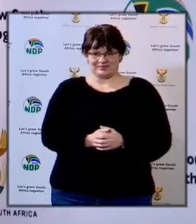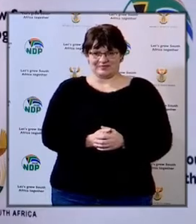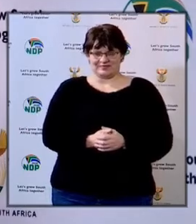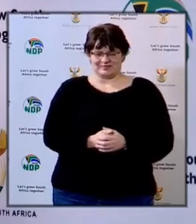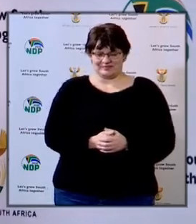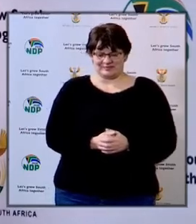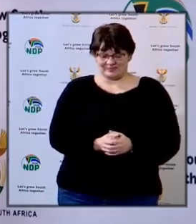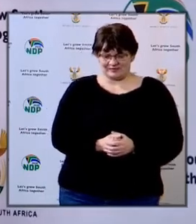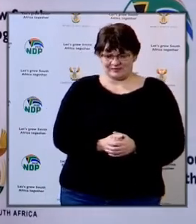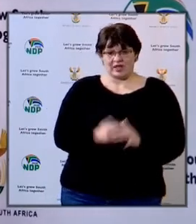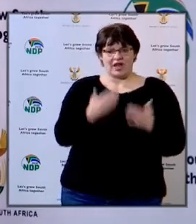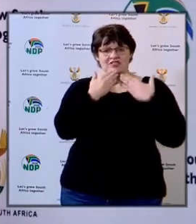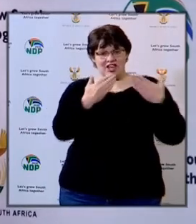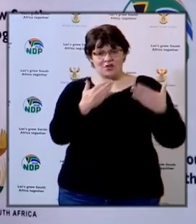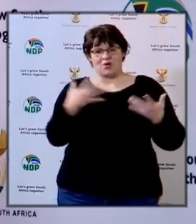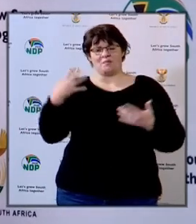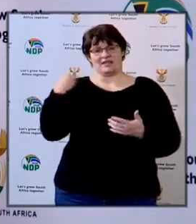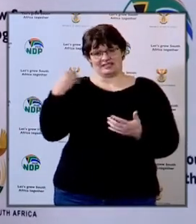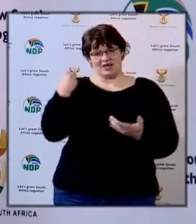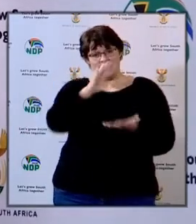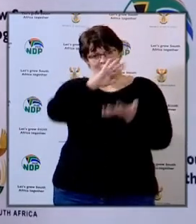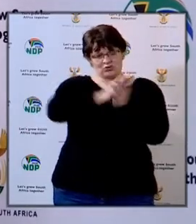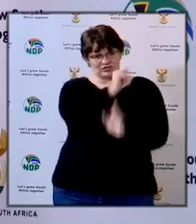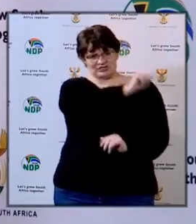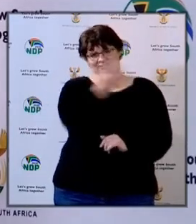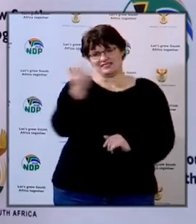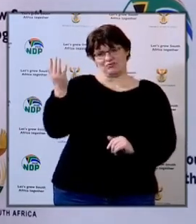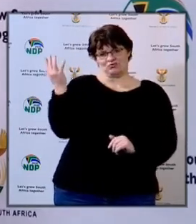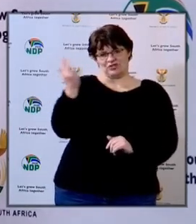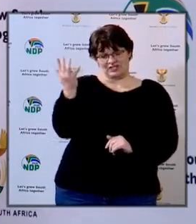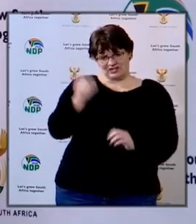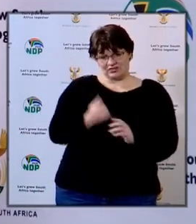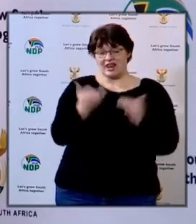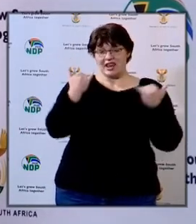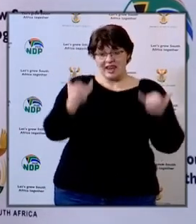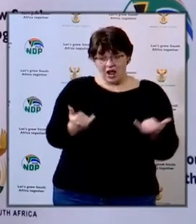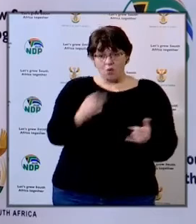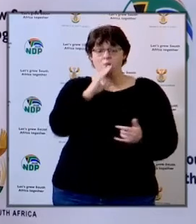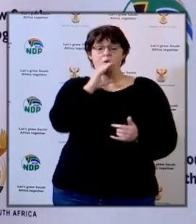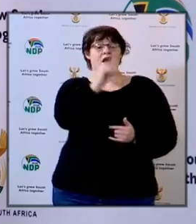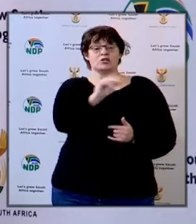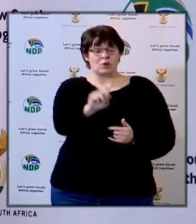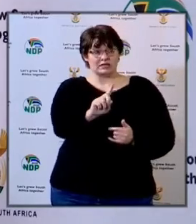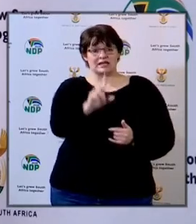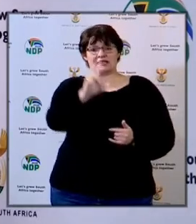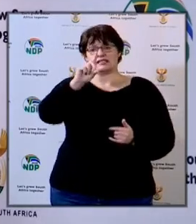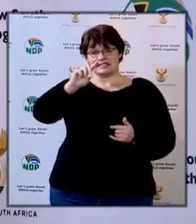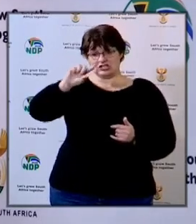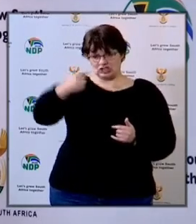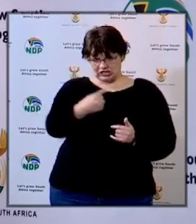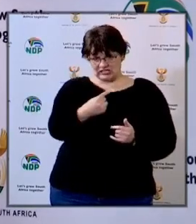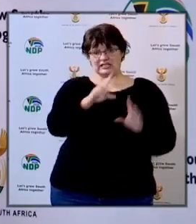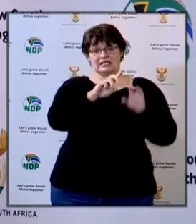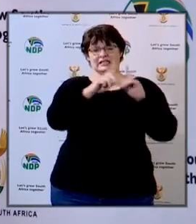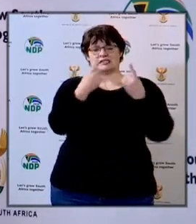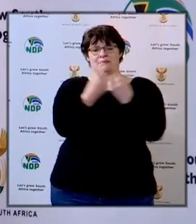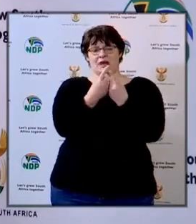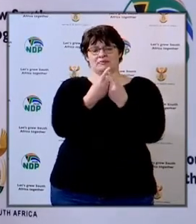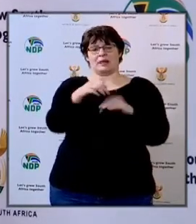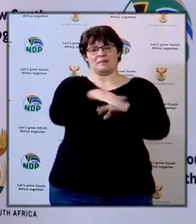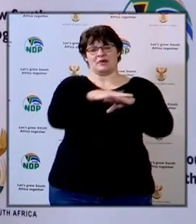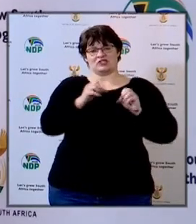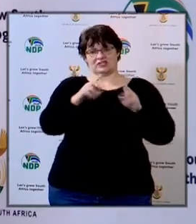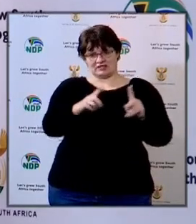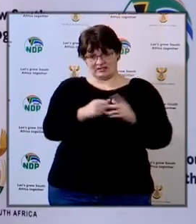Thank you so much, Minister. We appreciate that presentation. I am now going to ask the Director-General of the Department